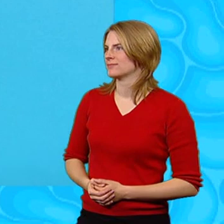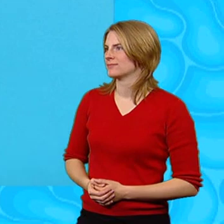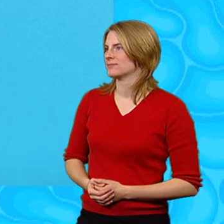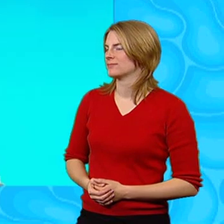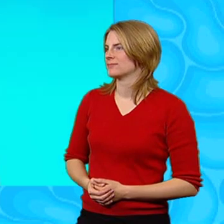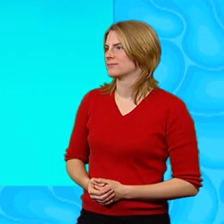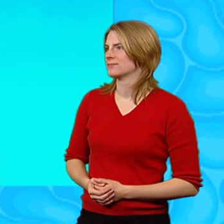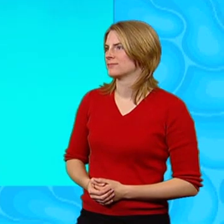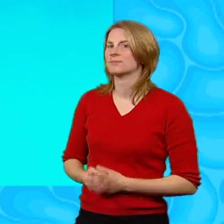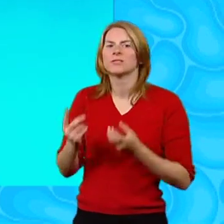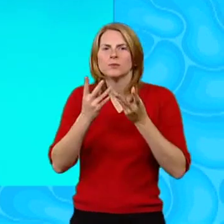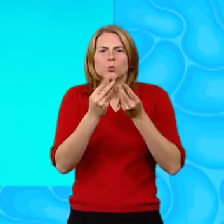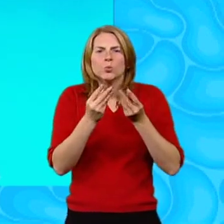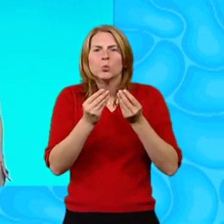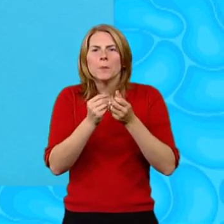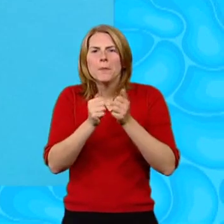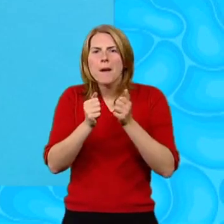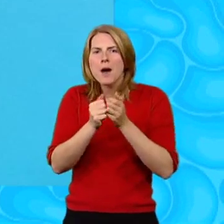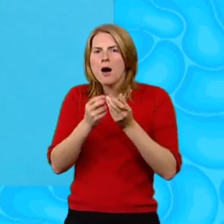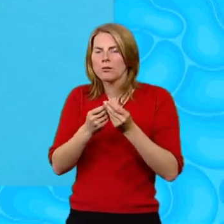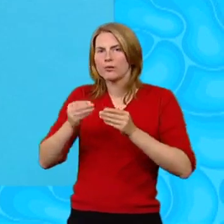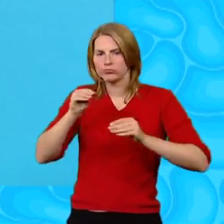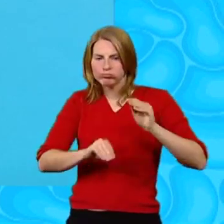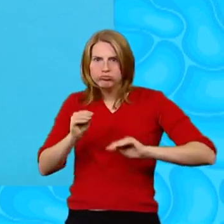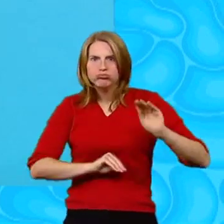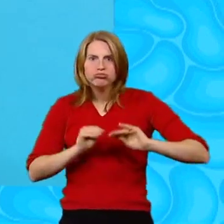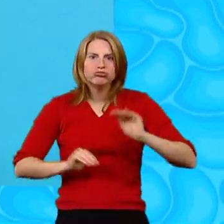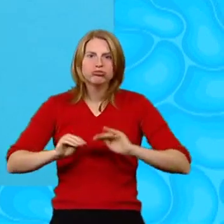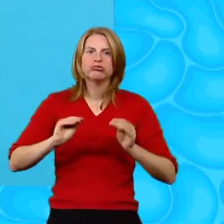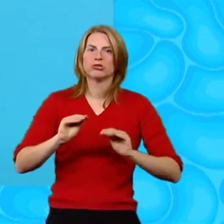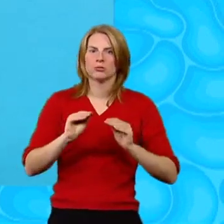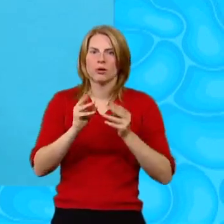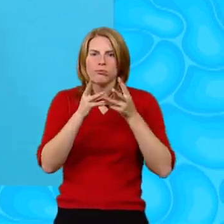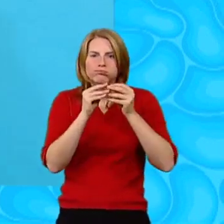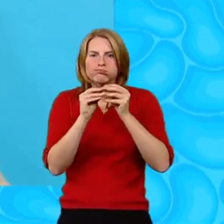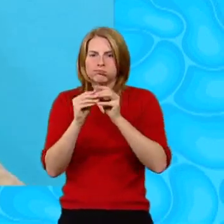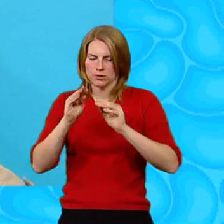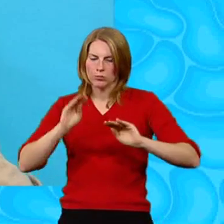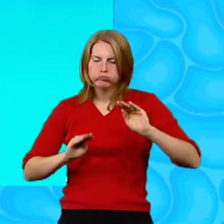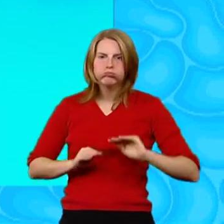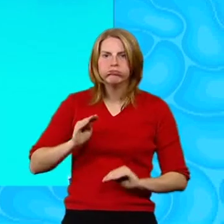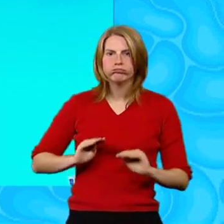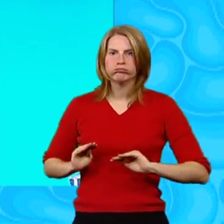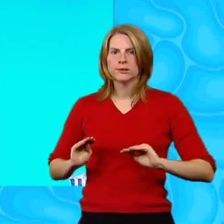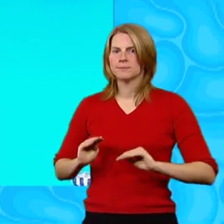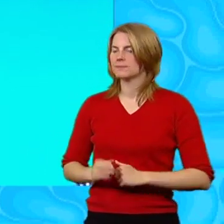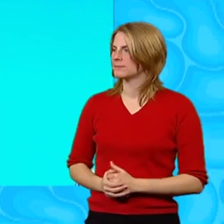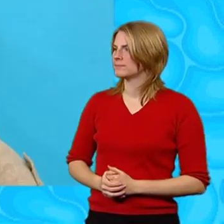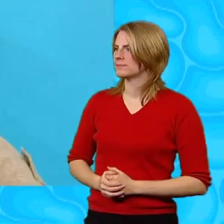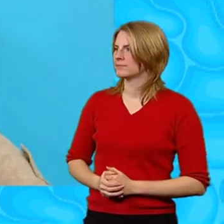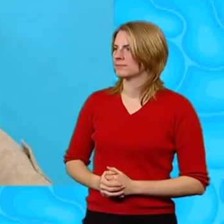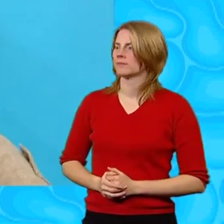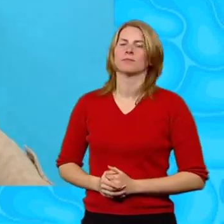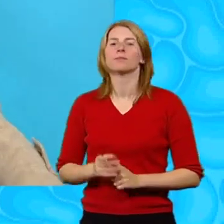Next, place tissue paper all over your picture. Scrunch it up and then stick it on. And if you want,